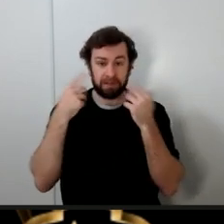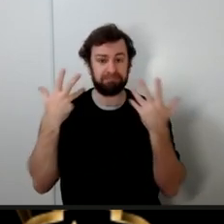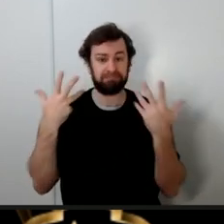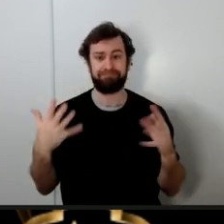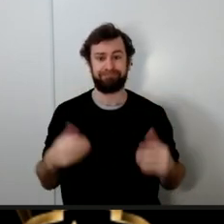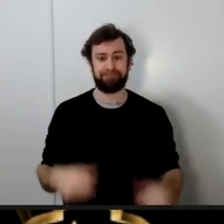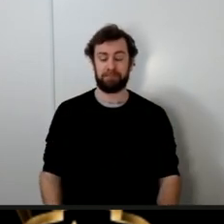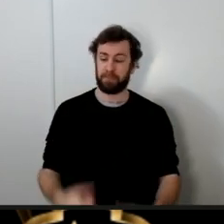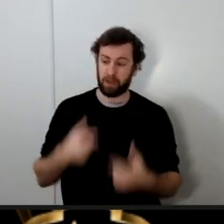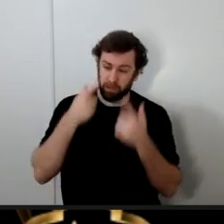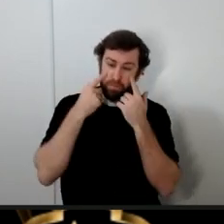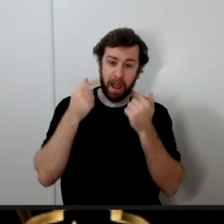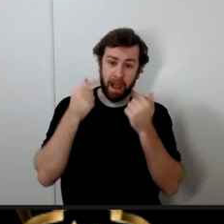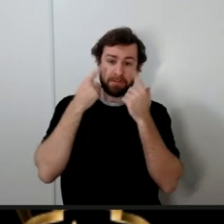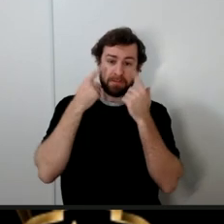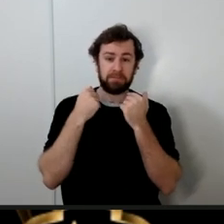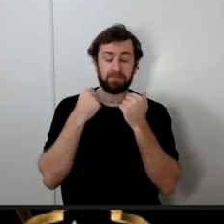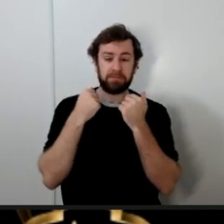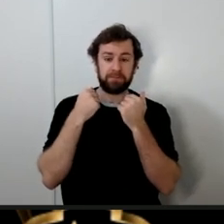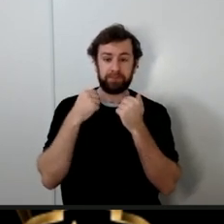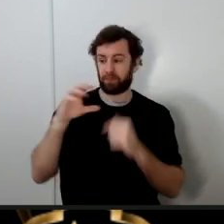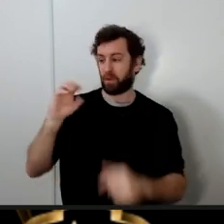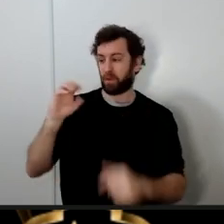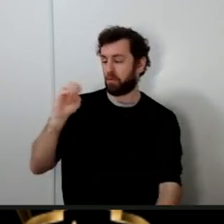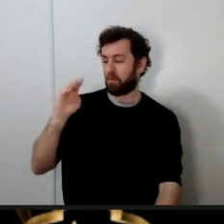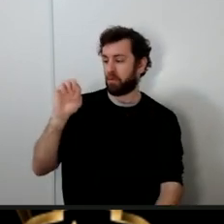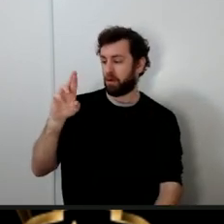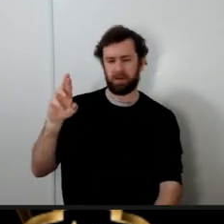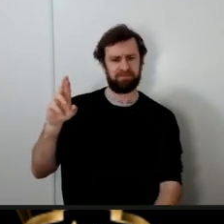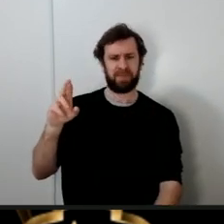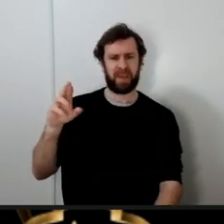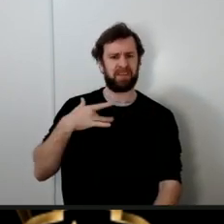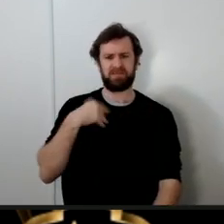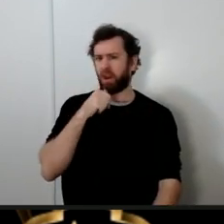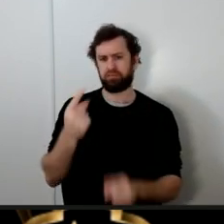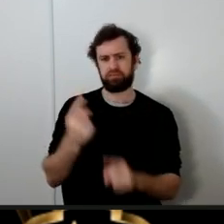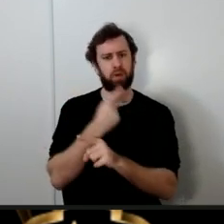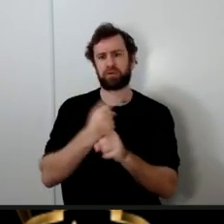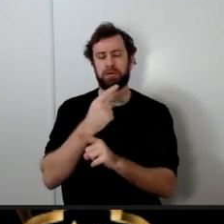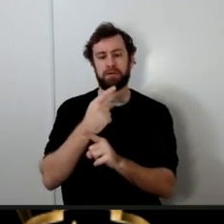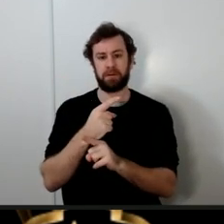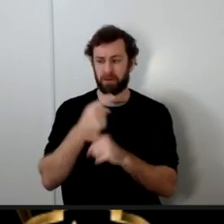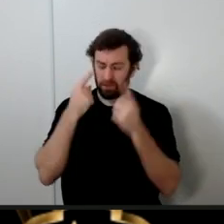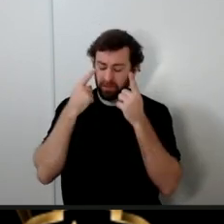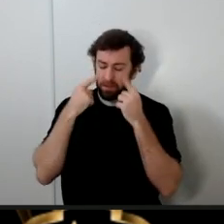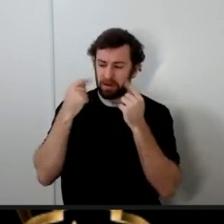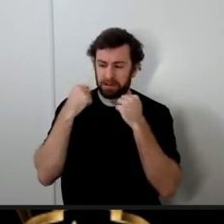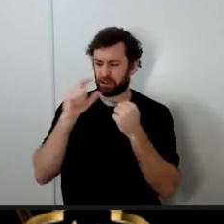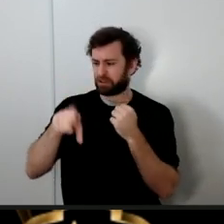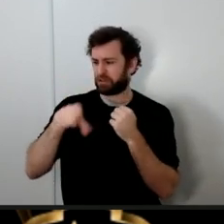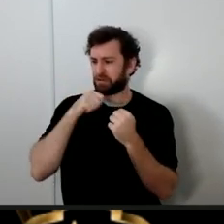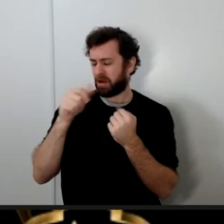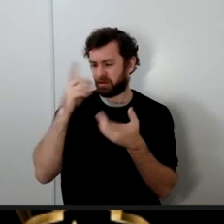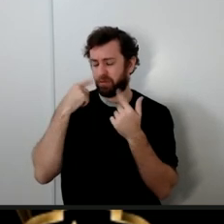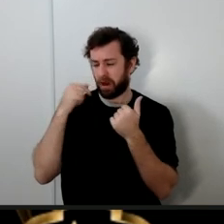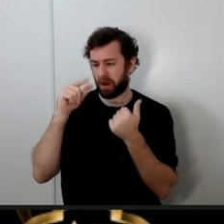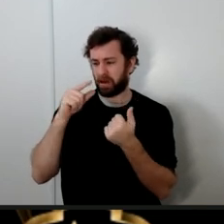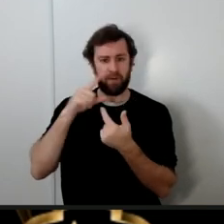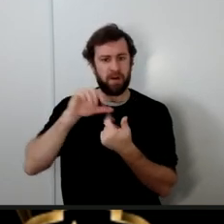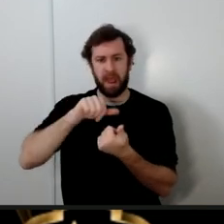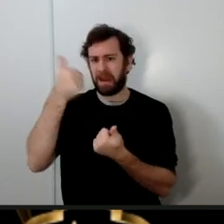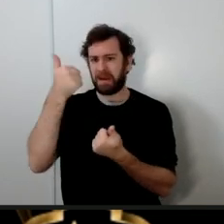weeping weeping Umar ibn Khattab found that inappropriate women should not weep like that over dead people even if it's Abu Bakr